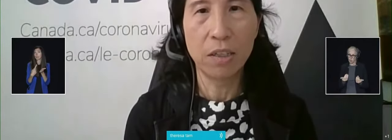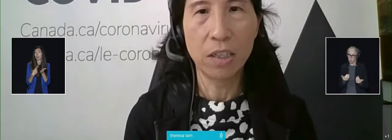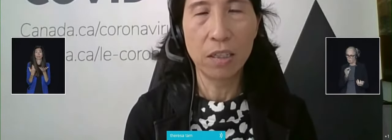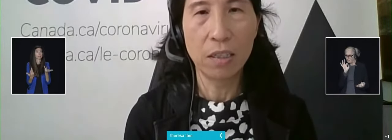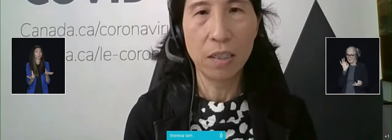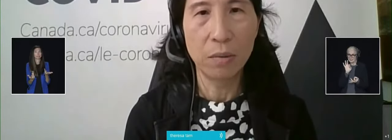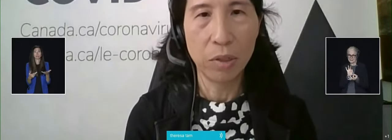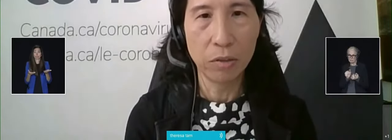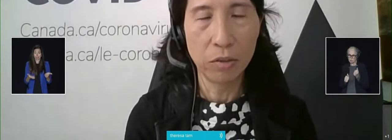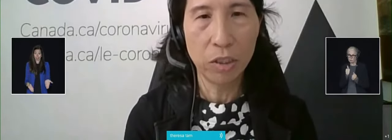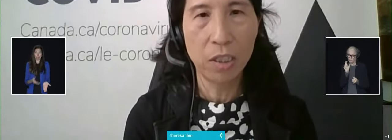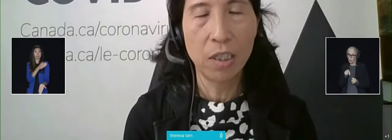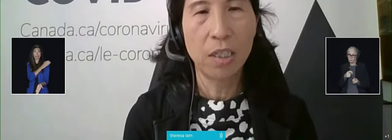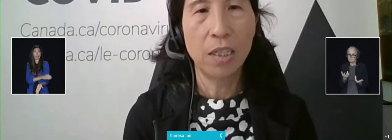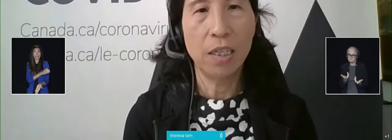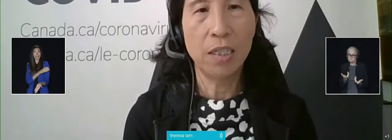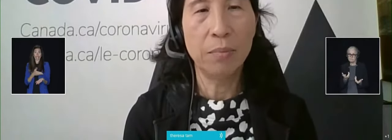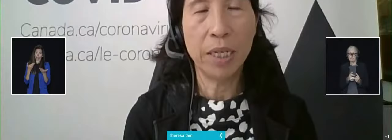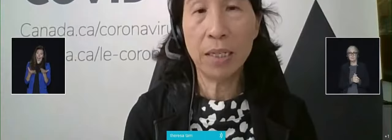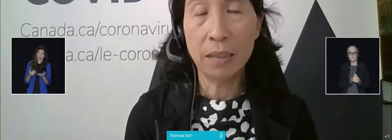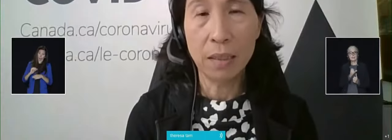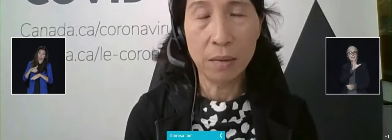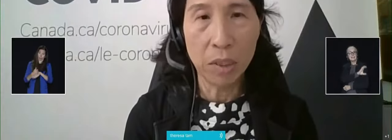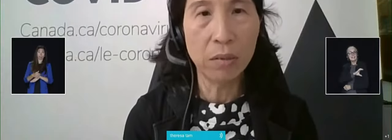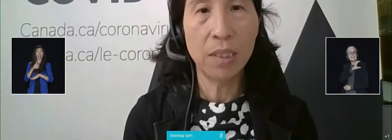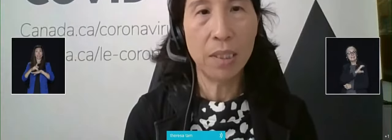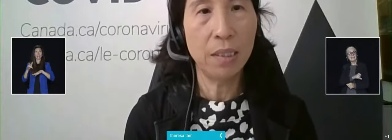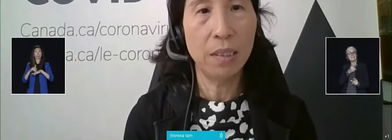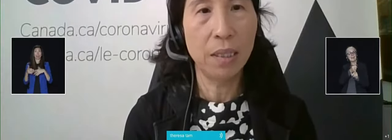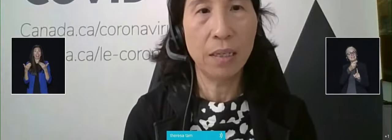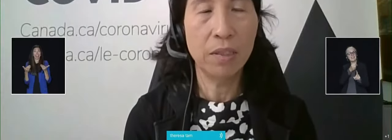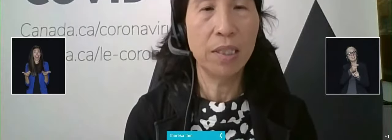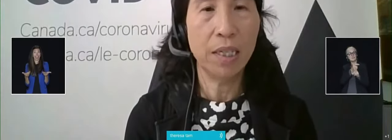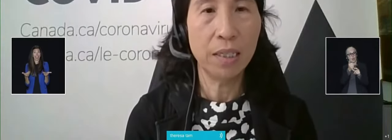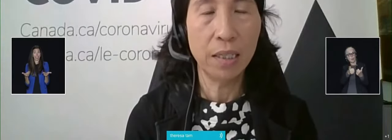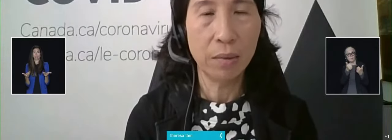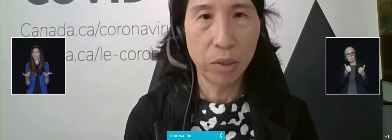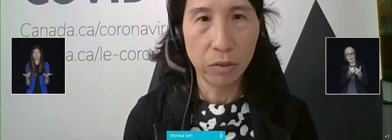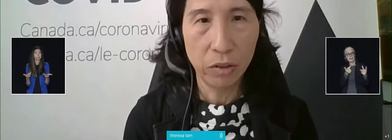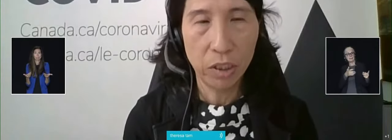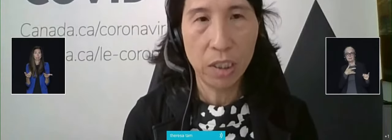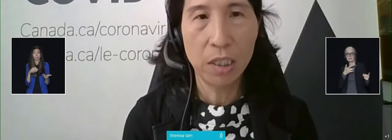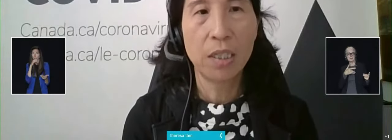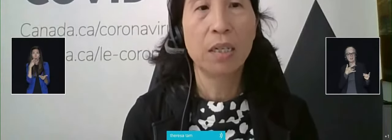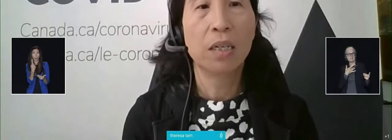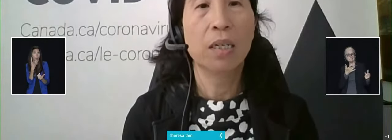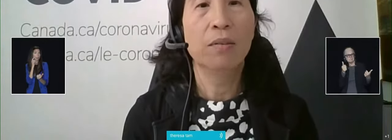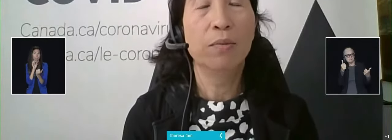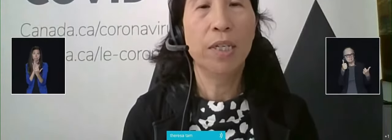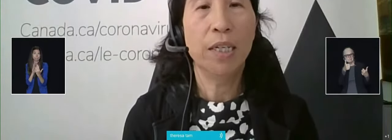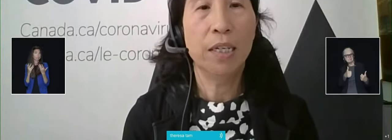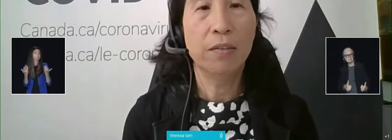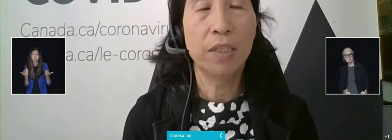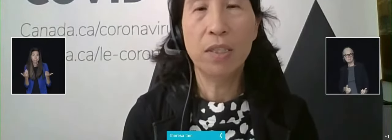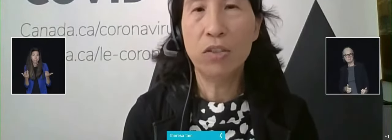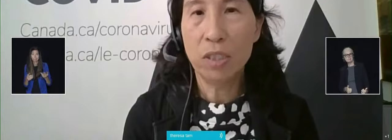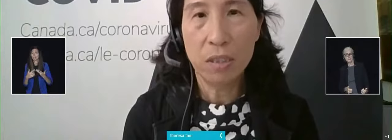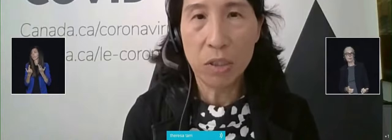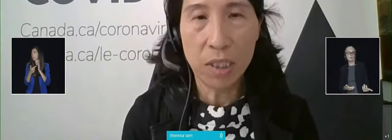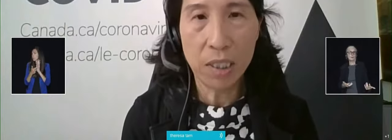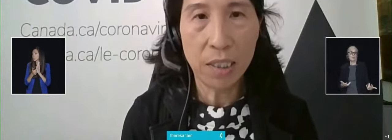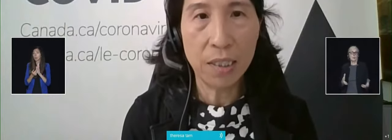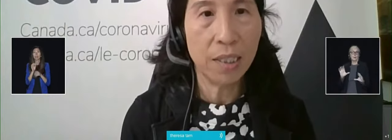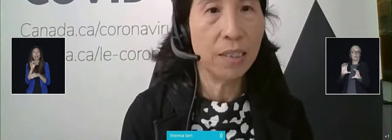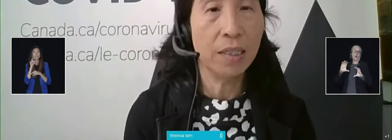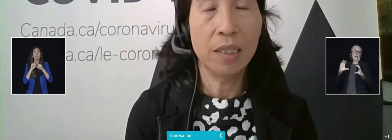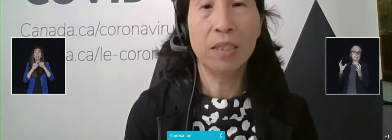is no longer the approach. And depending on the community, you're going to have to tailor the approach. If we have indigenous